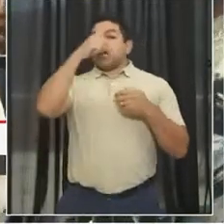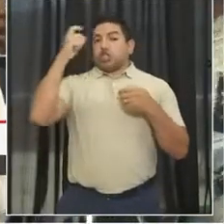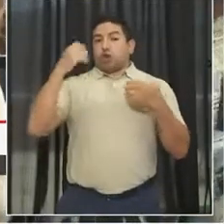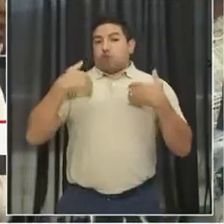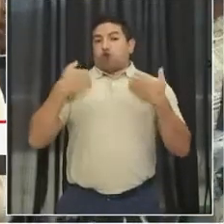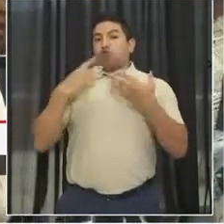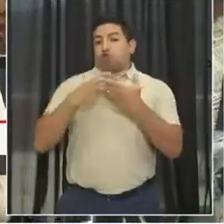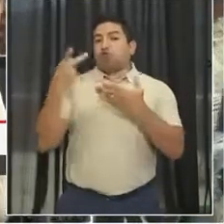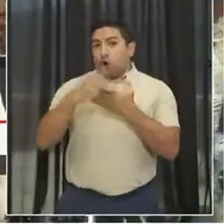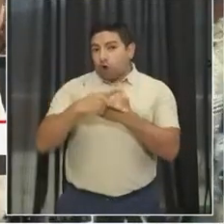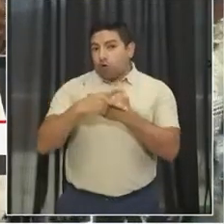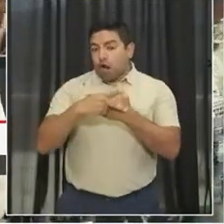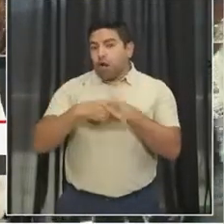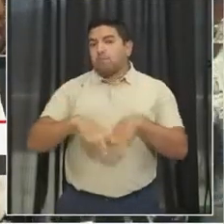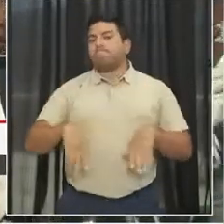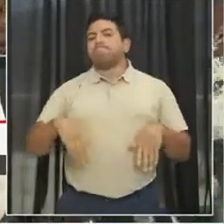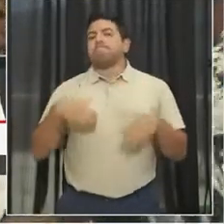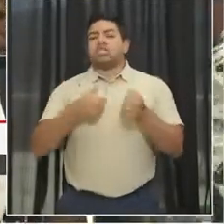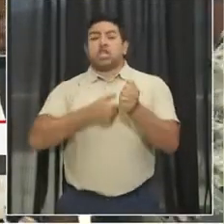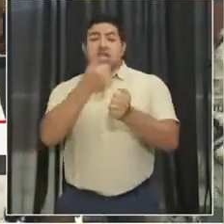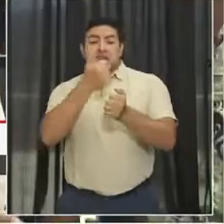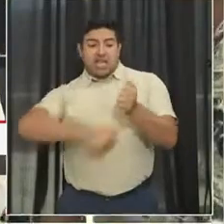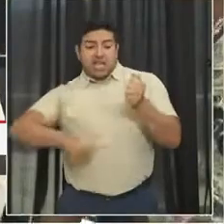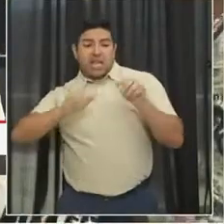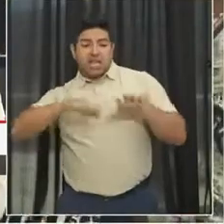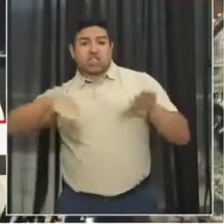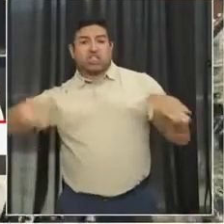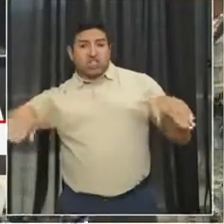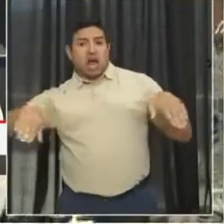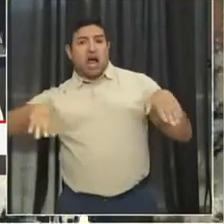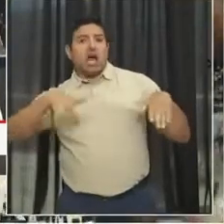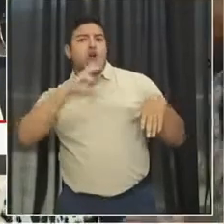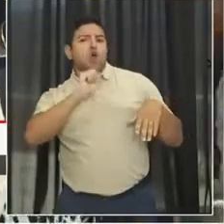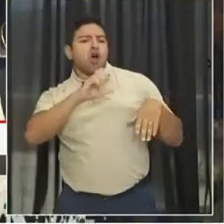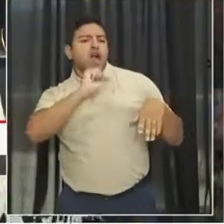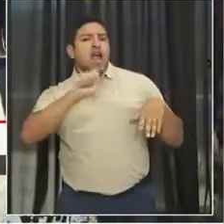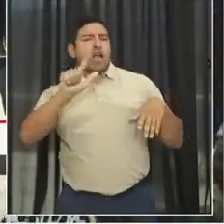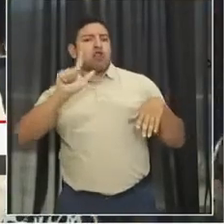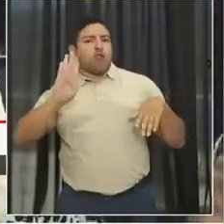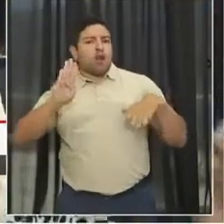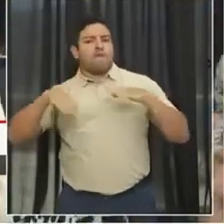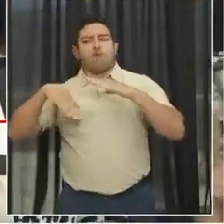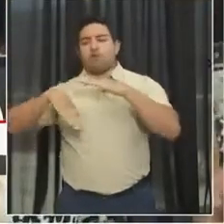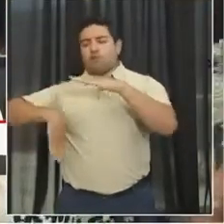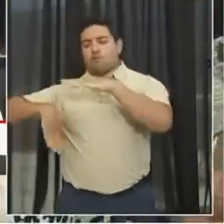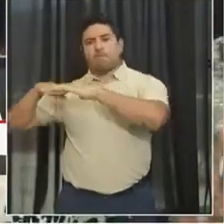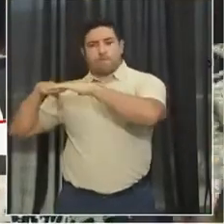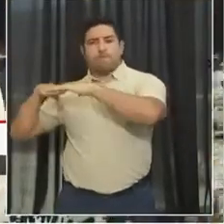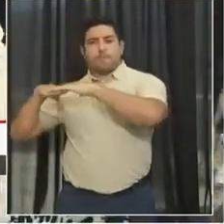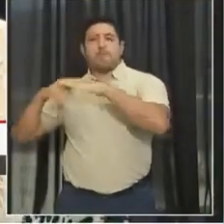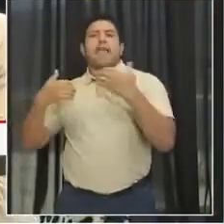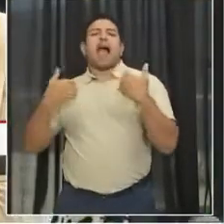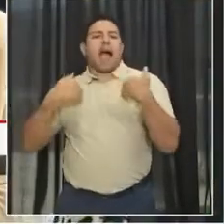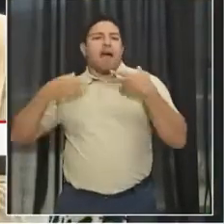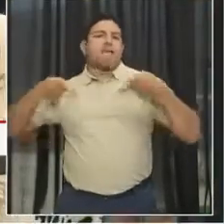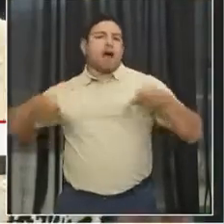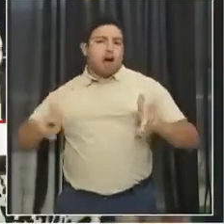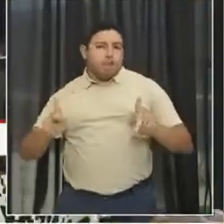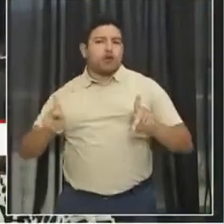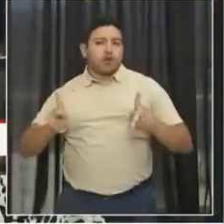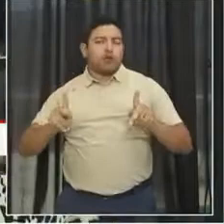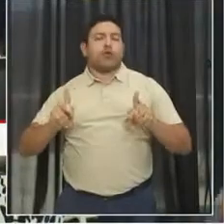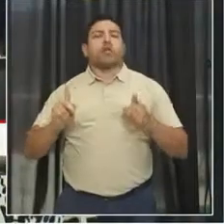So every child below 24, so some young adult, has an opportunity for an